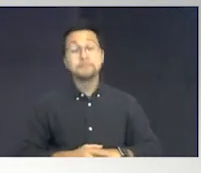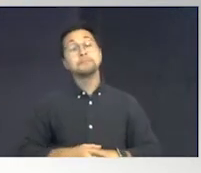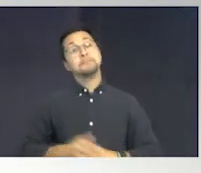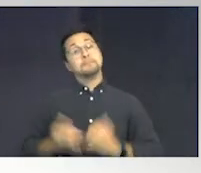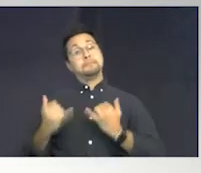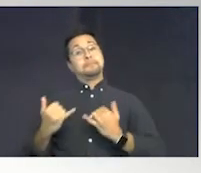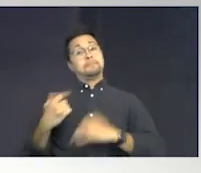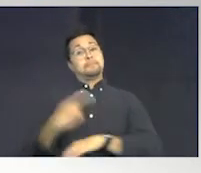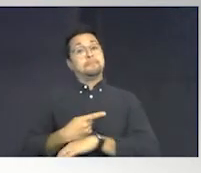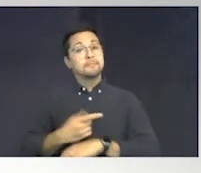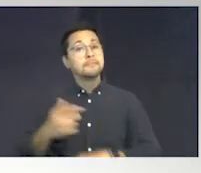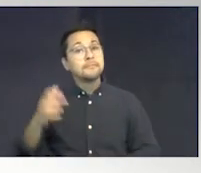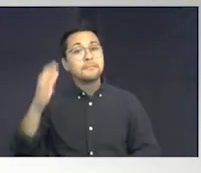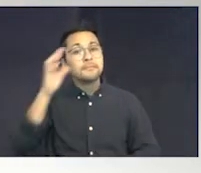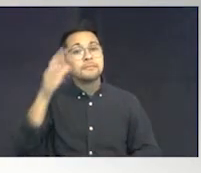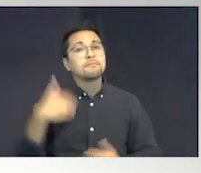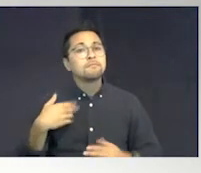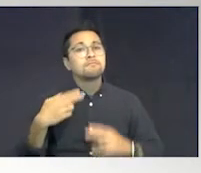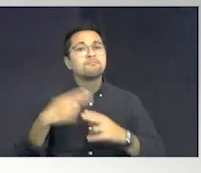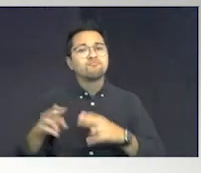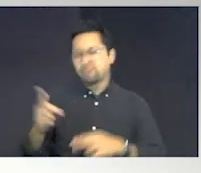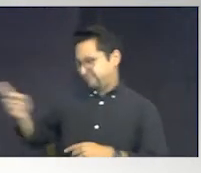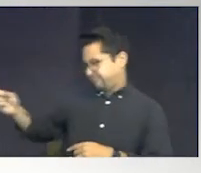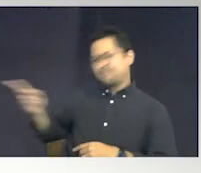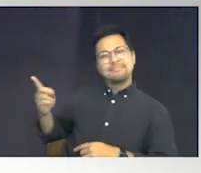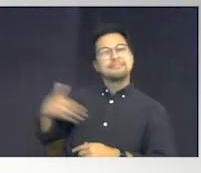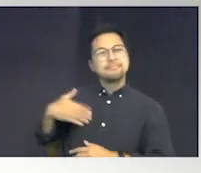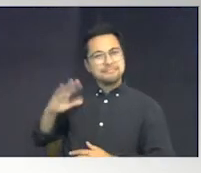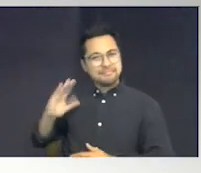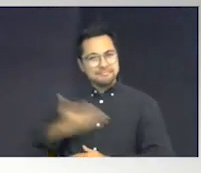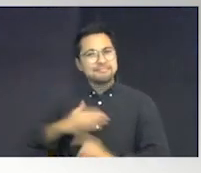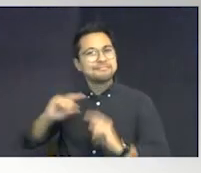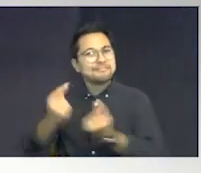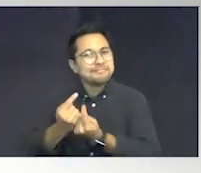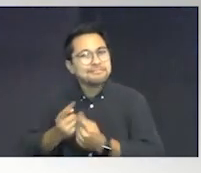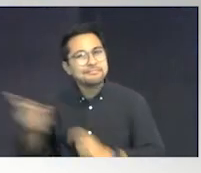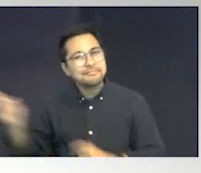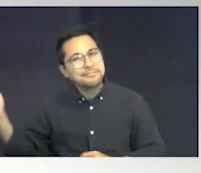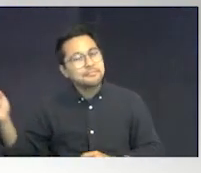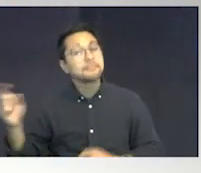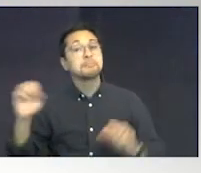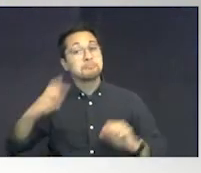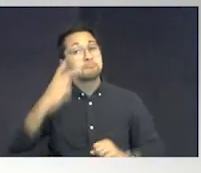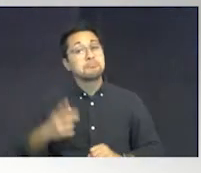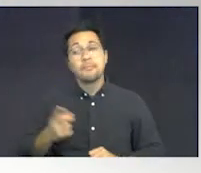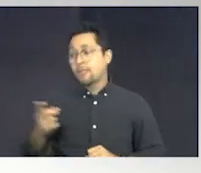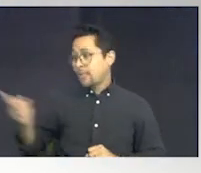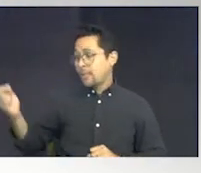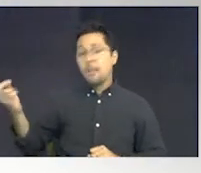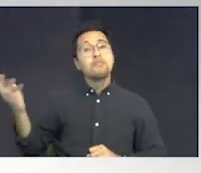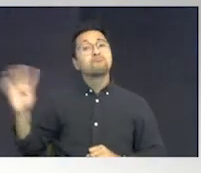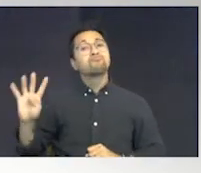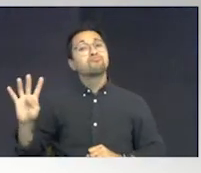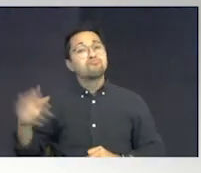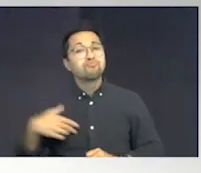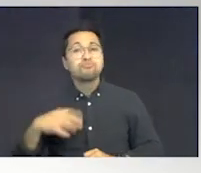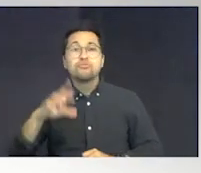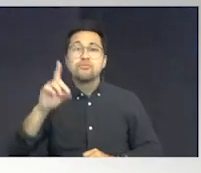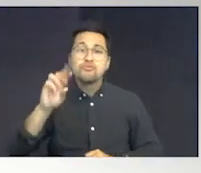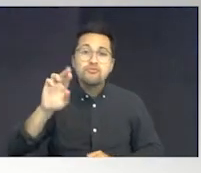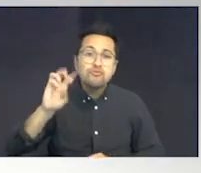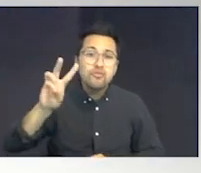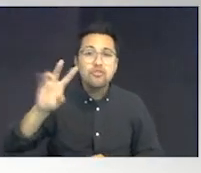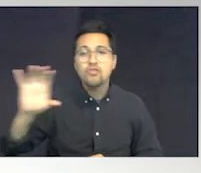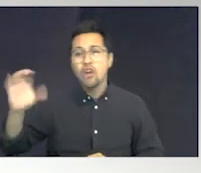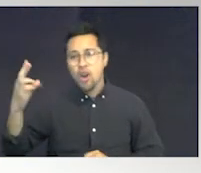Today, we're going to do a quick just, this is our team. As you can see, they are up here today. Drew and Chris are here today. He's to